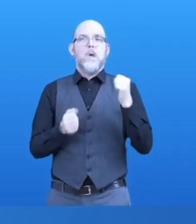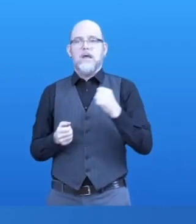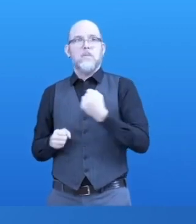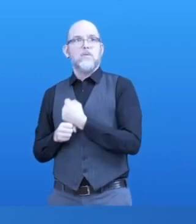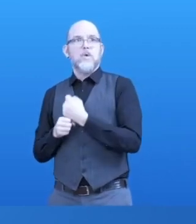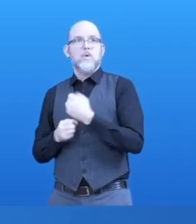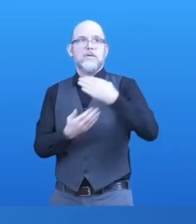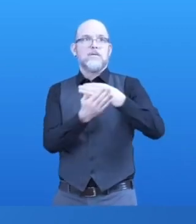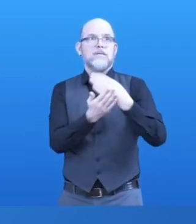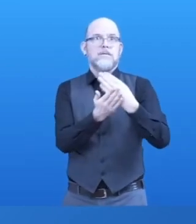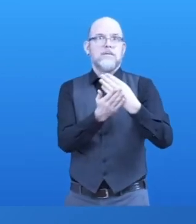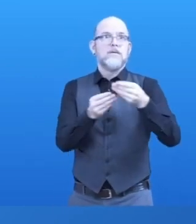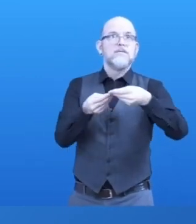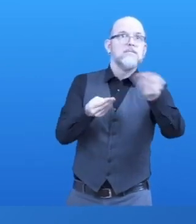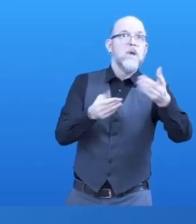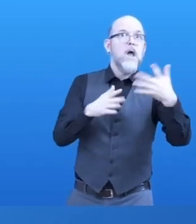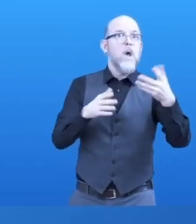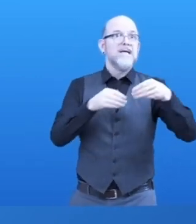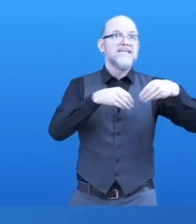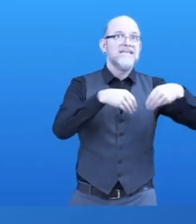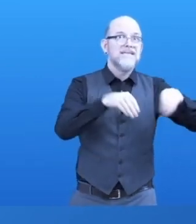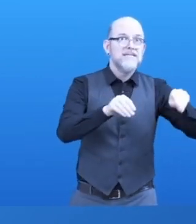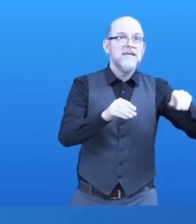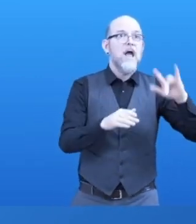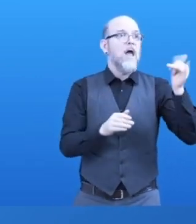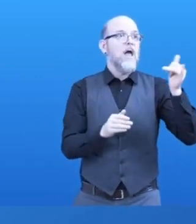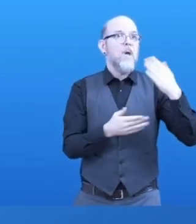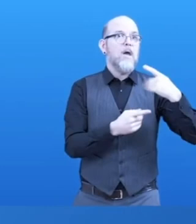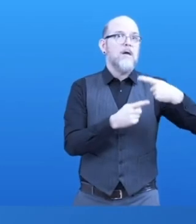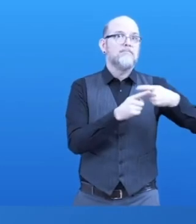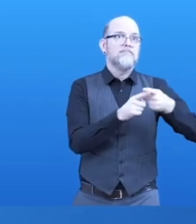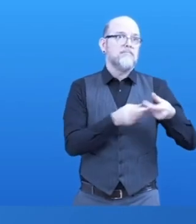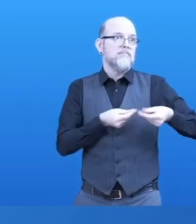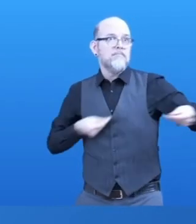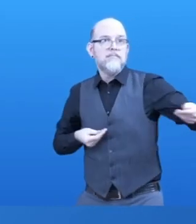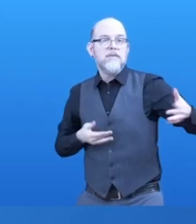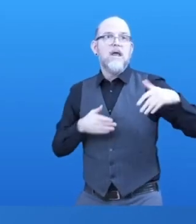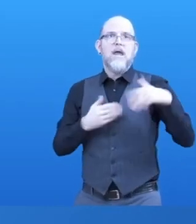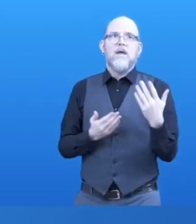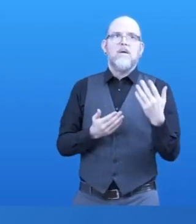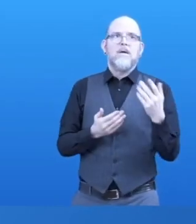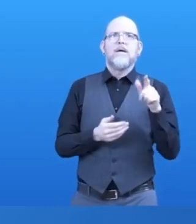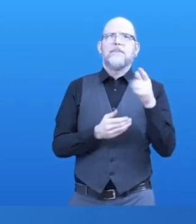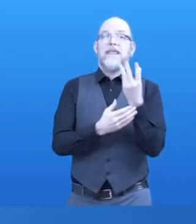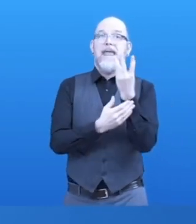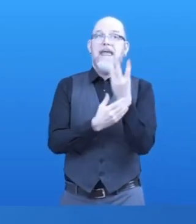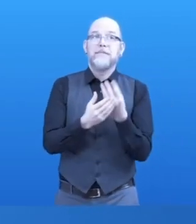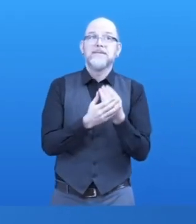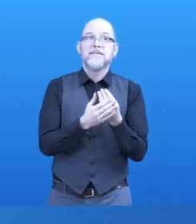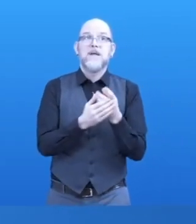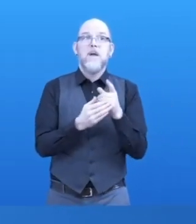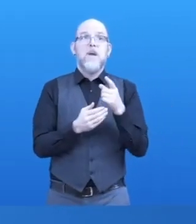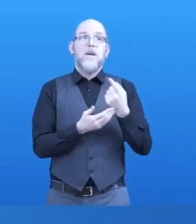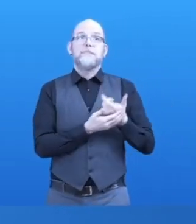Increasingly, as we use apps on mobile phones and tablets, there's a single source for many